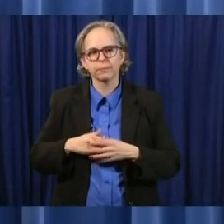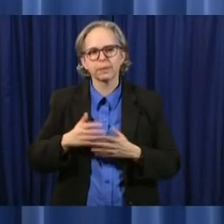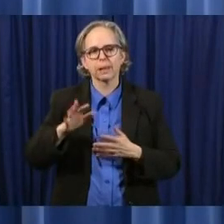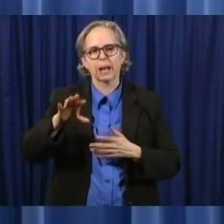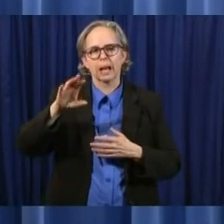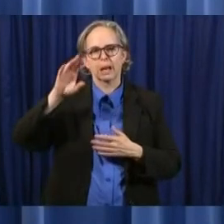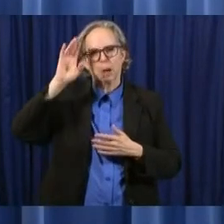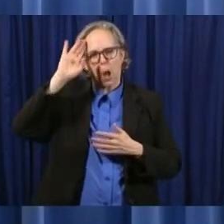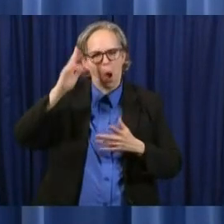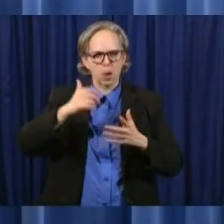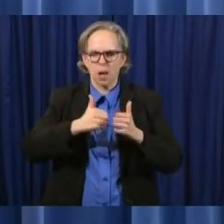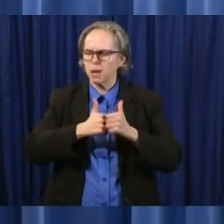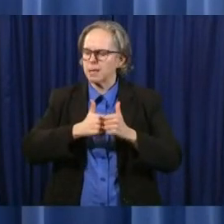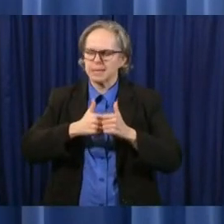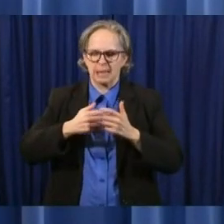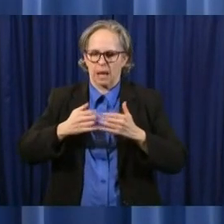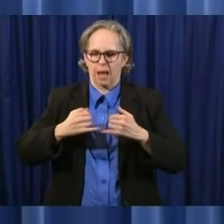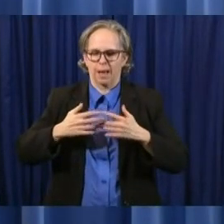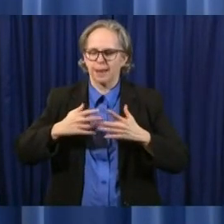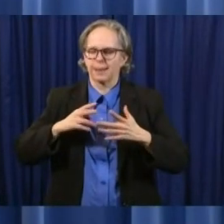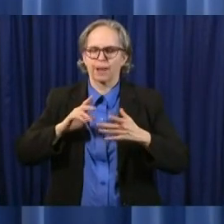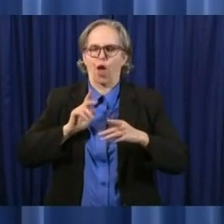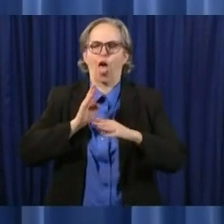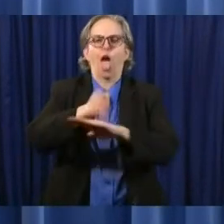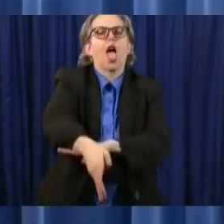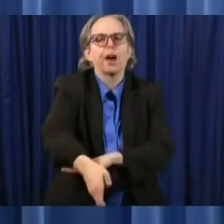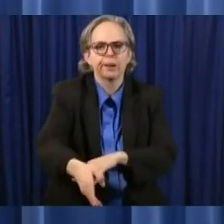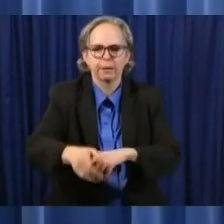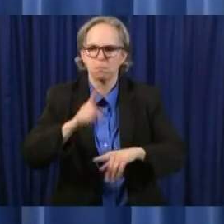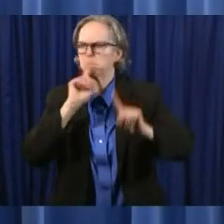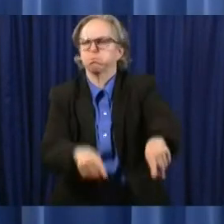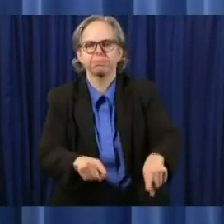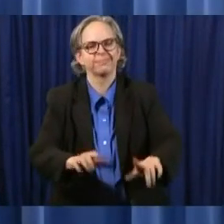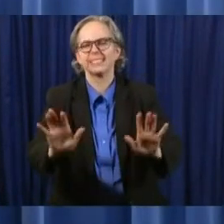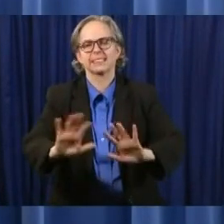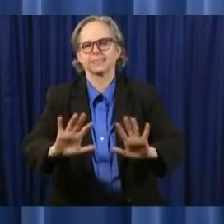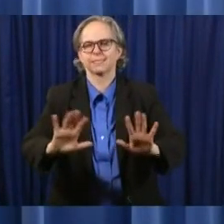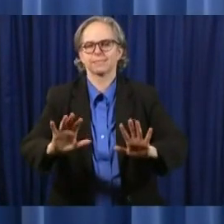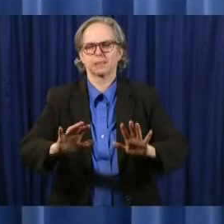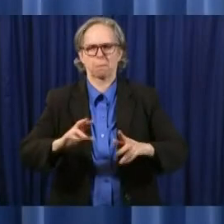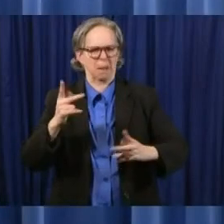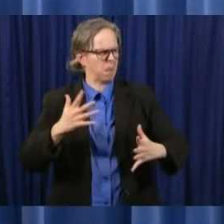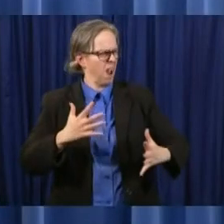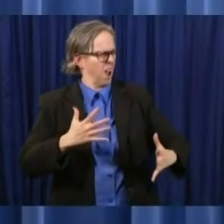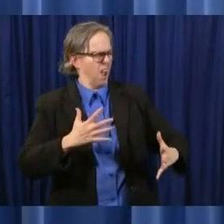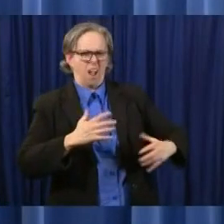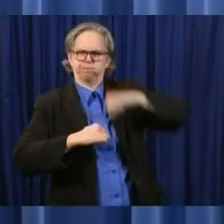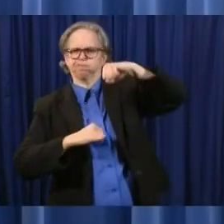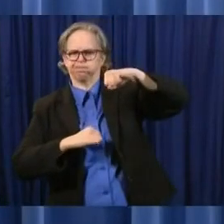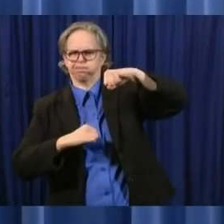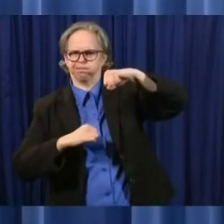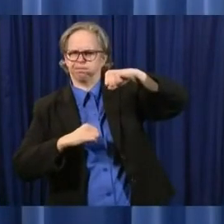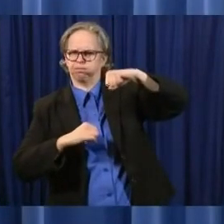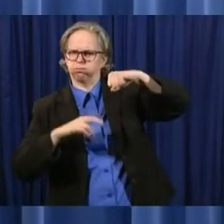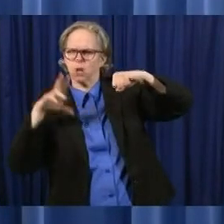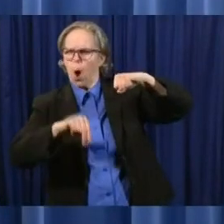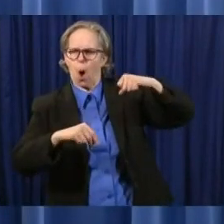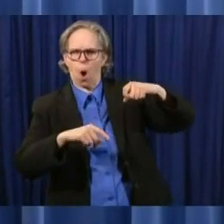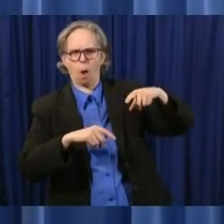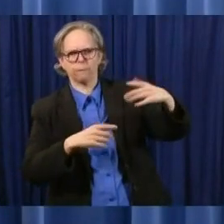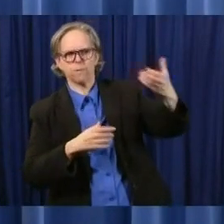significant number of ohioans who were offended by it uh thought this was government overreach um